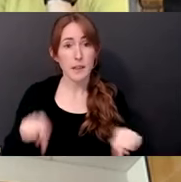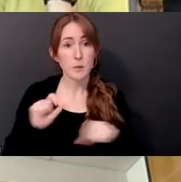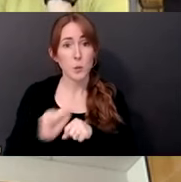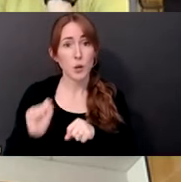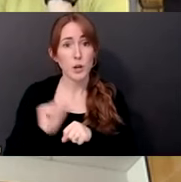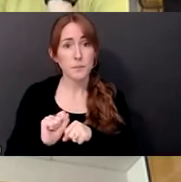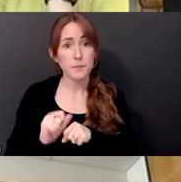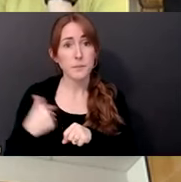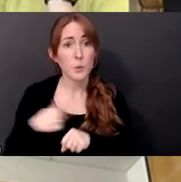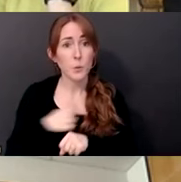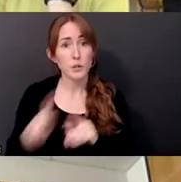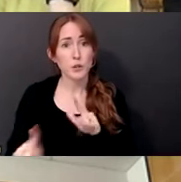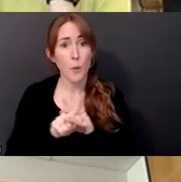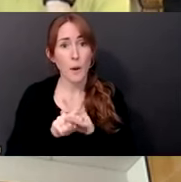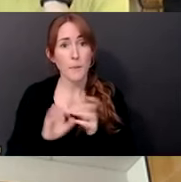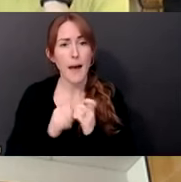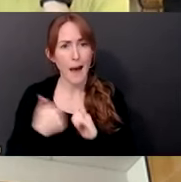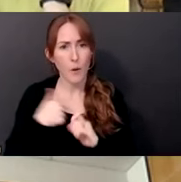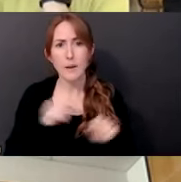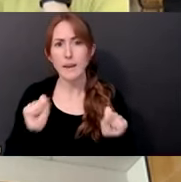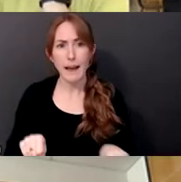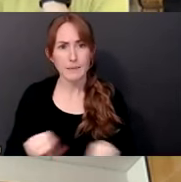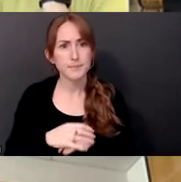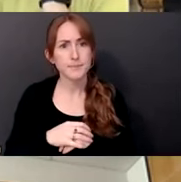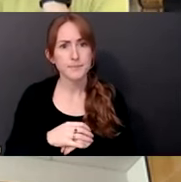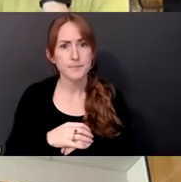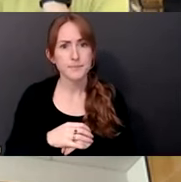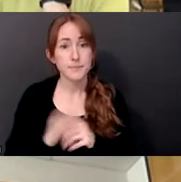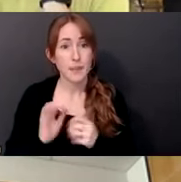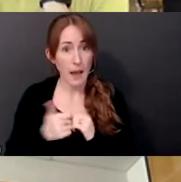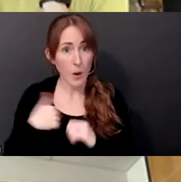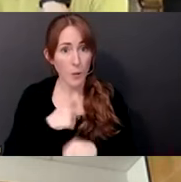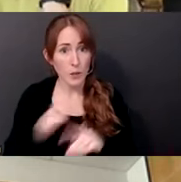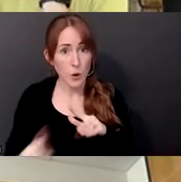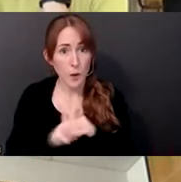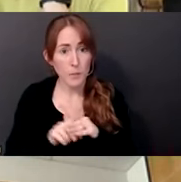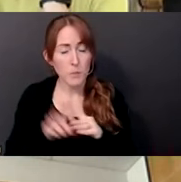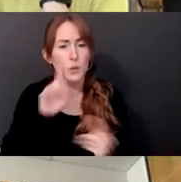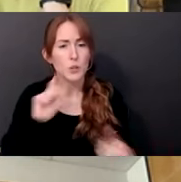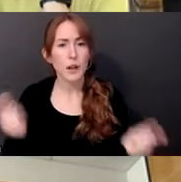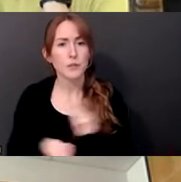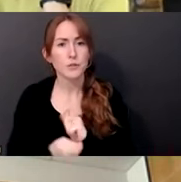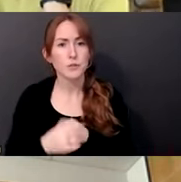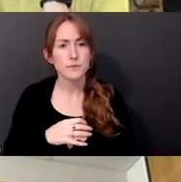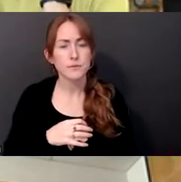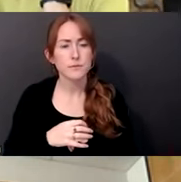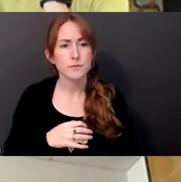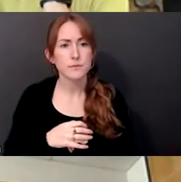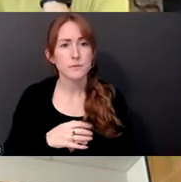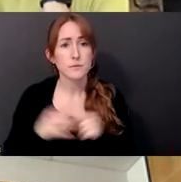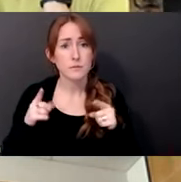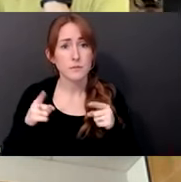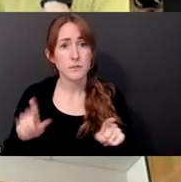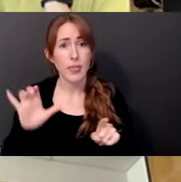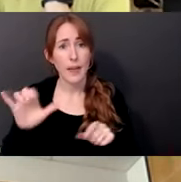we show up how we can show up, right. And how we show up changes. And I think that when you're doing that work around trauma